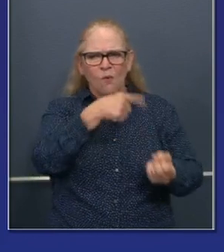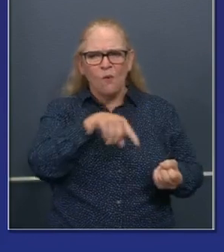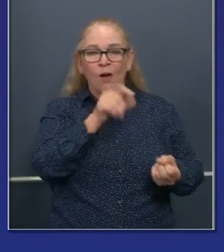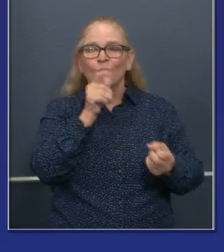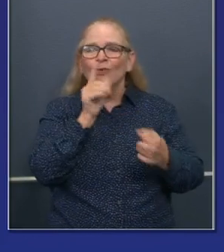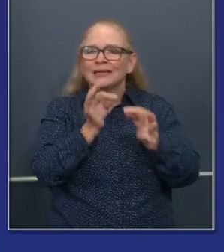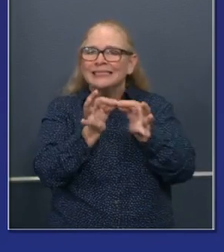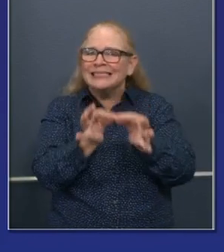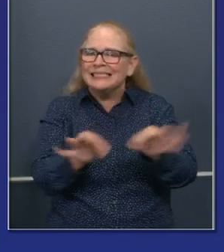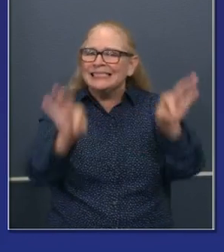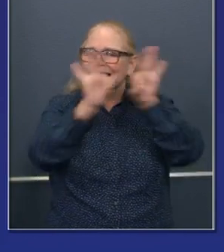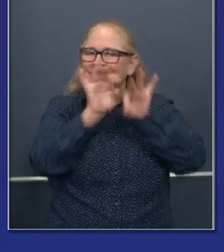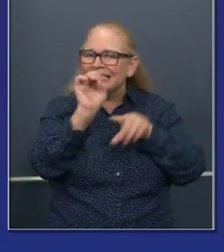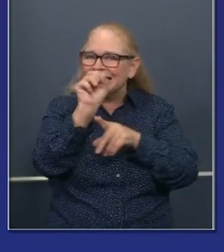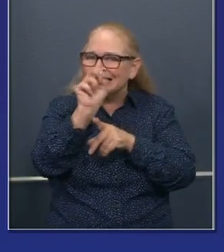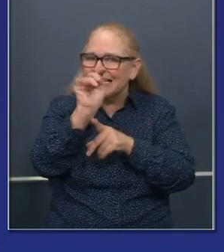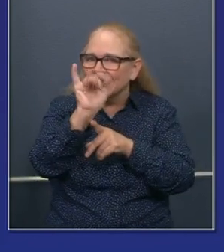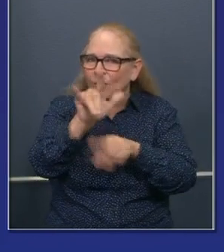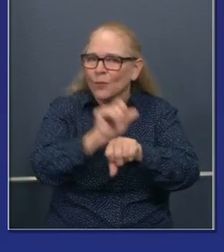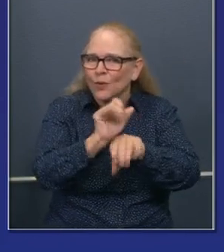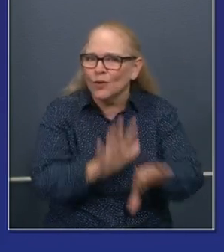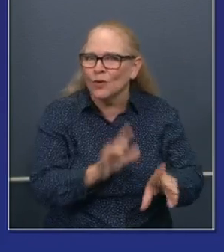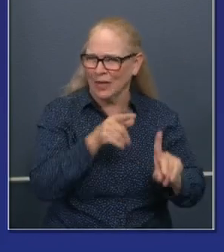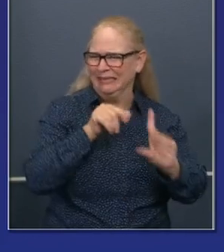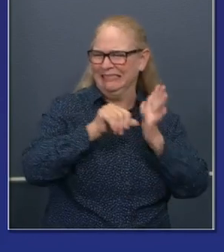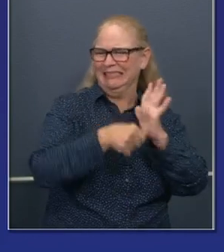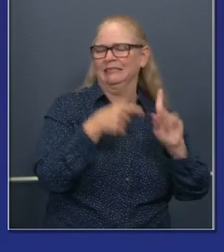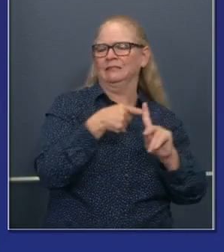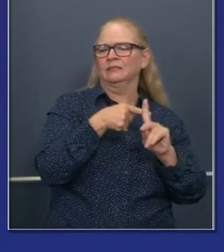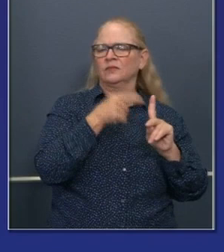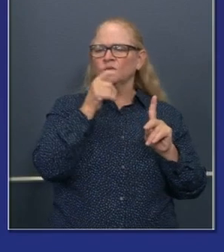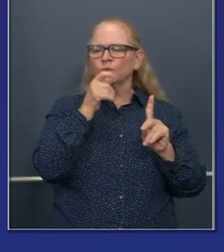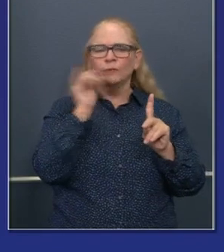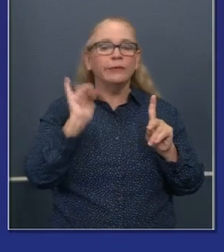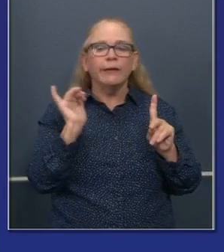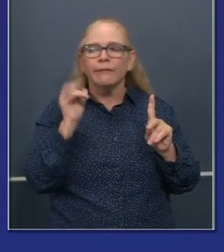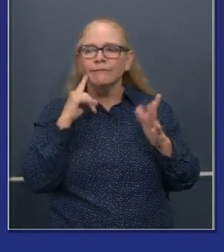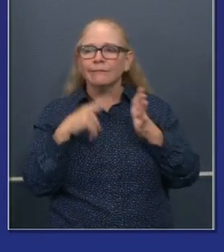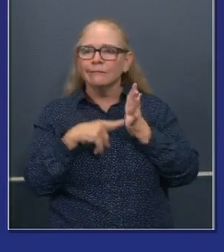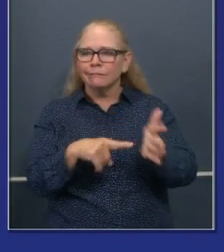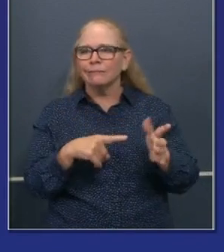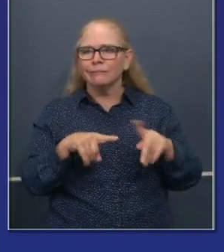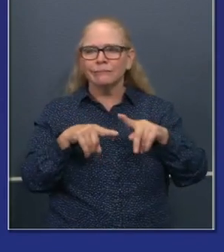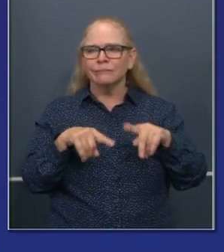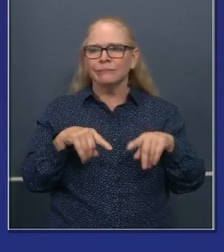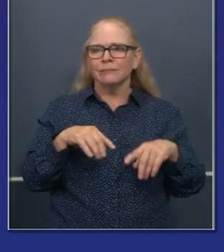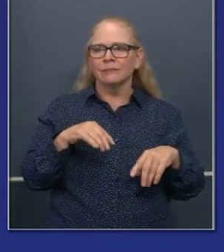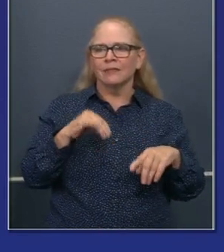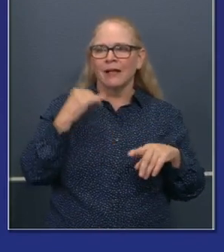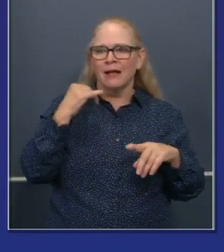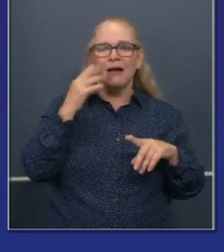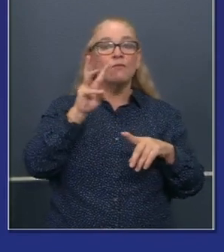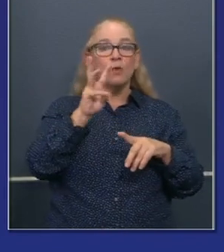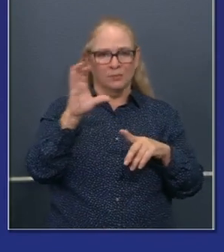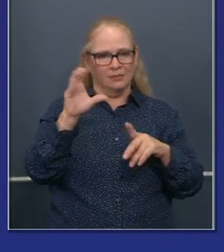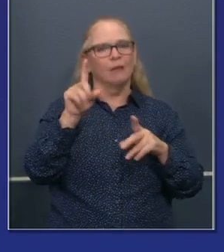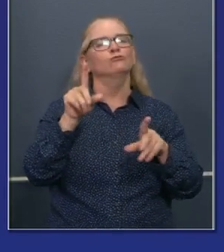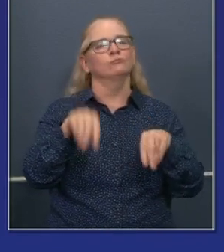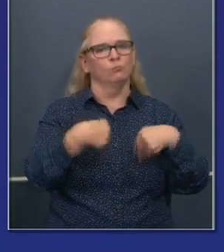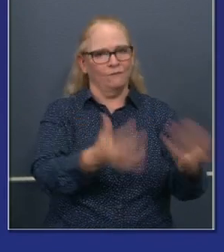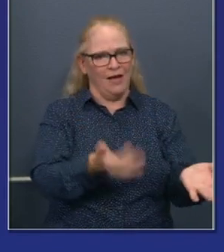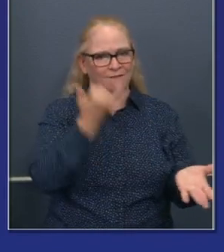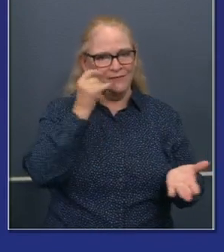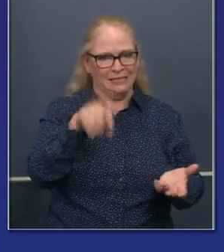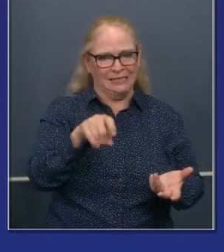central workforce broadly defined by providing workers compensation, which we did through this pandemic, the paid sick leave